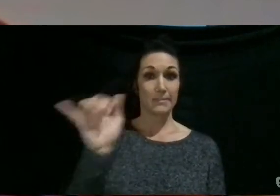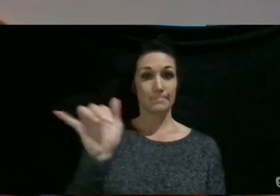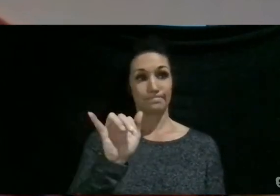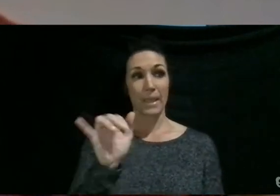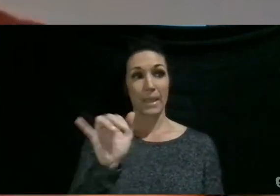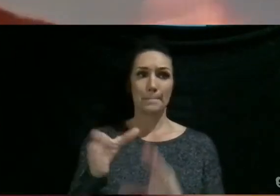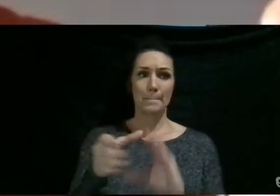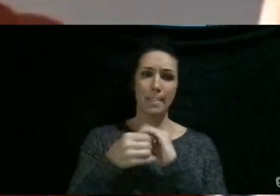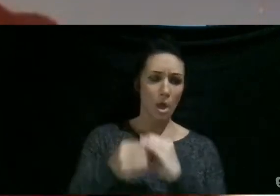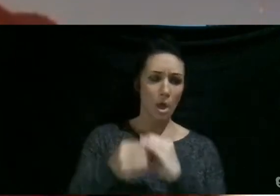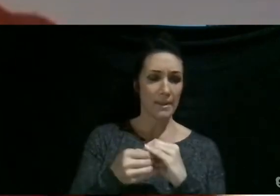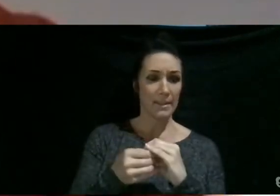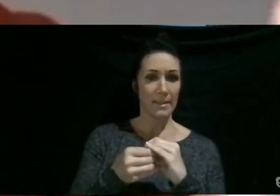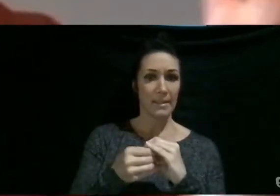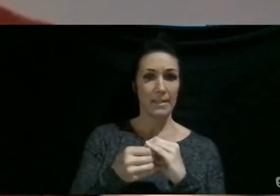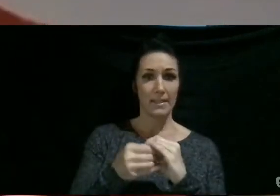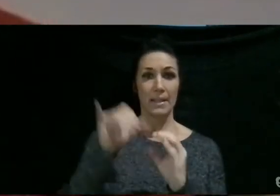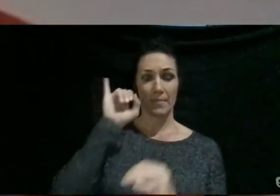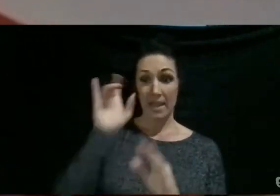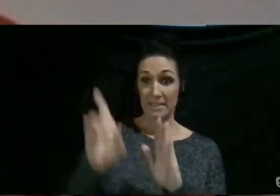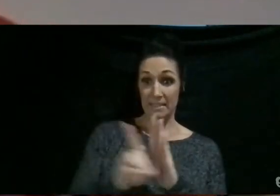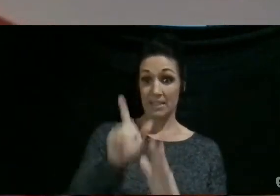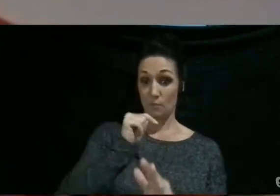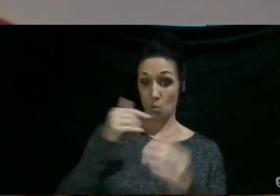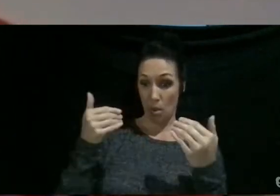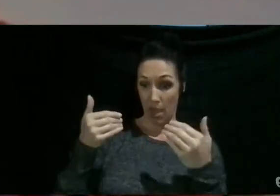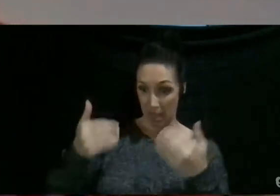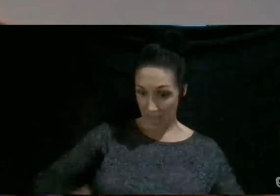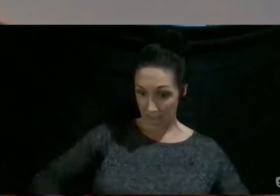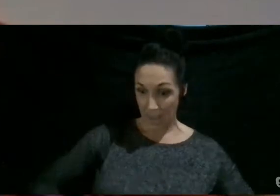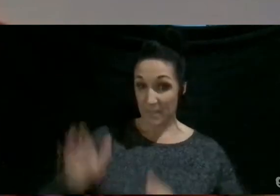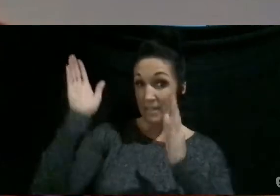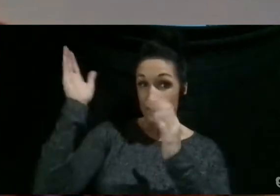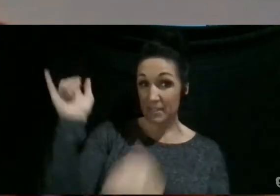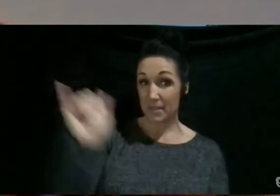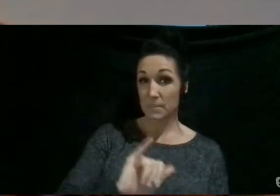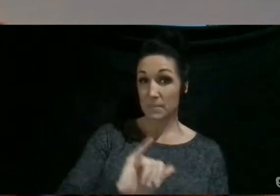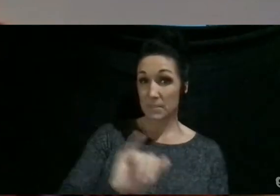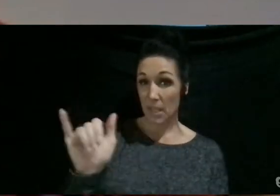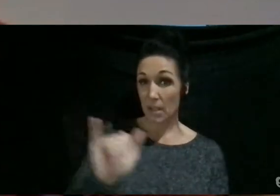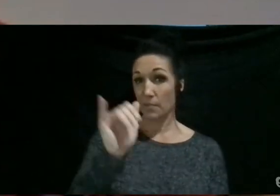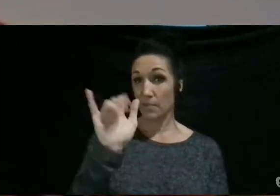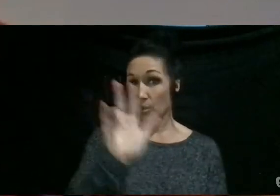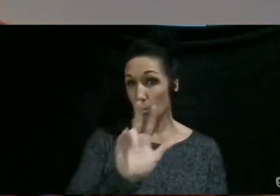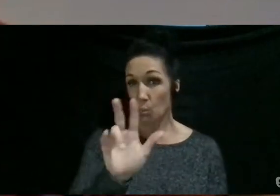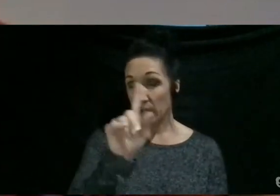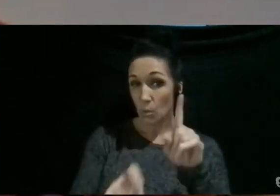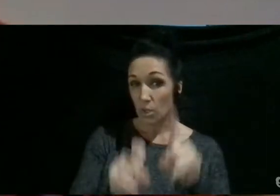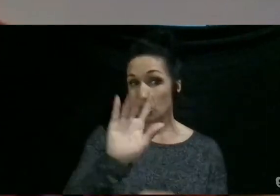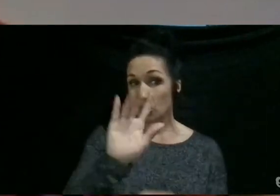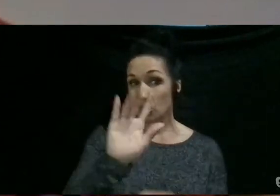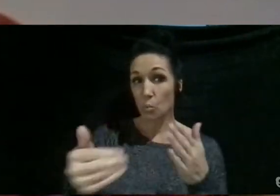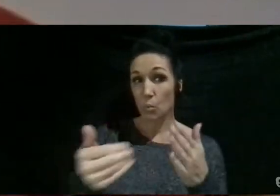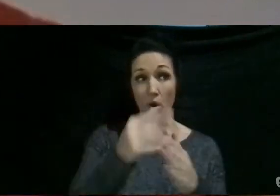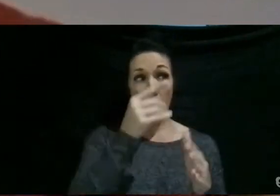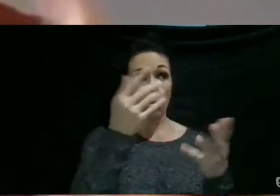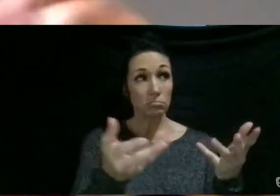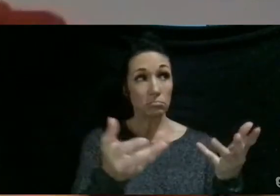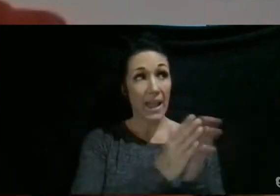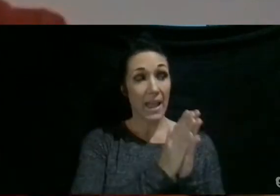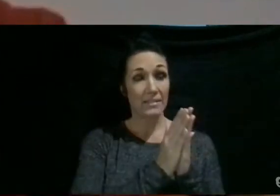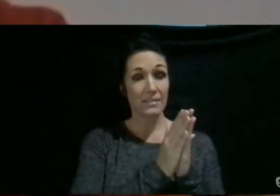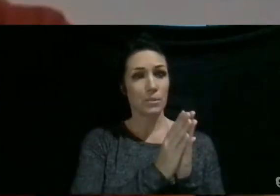and, like, the identity of, like, who I am, and it seems like those are the three questions we all ask all the time, like,